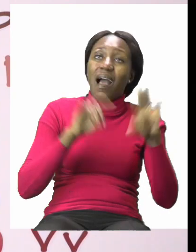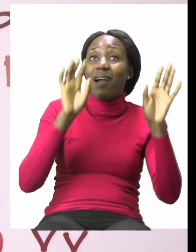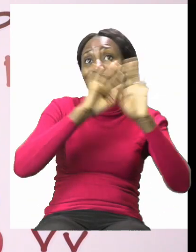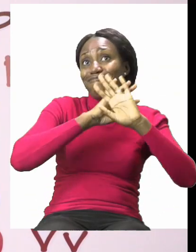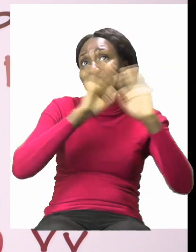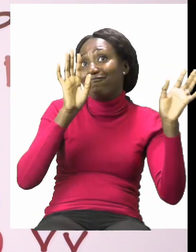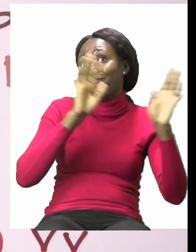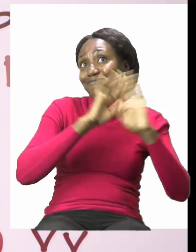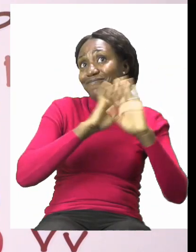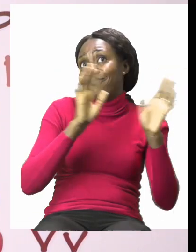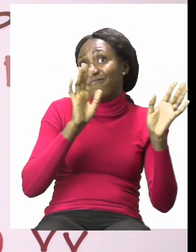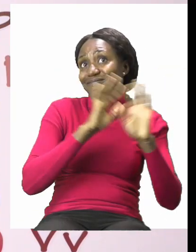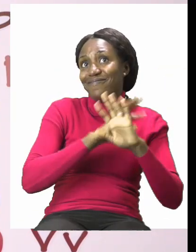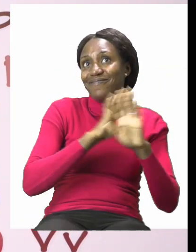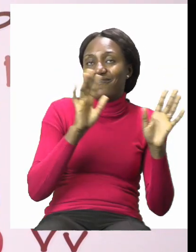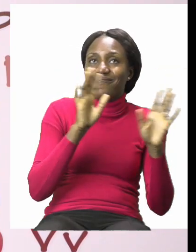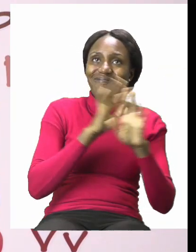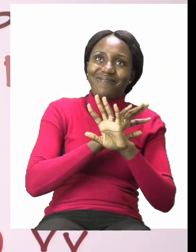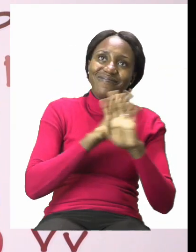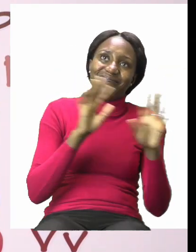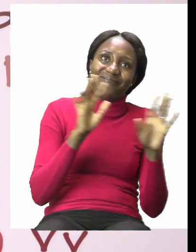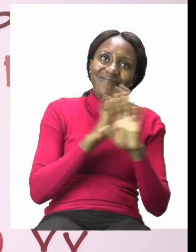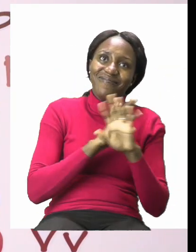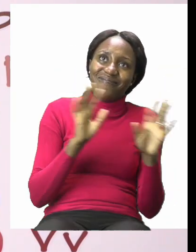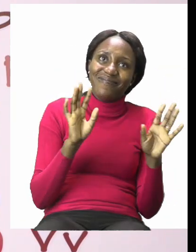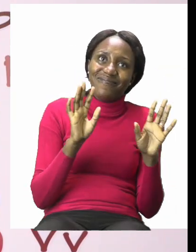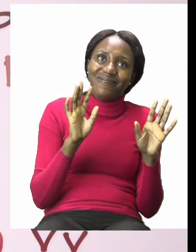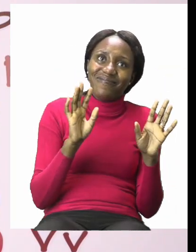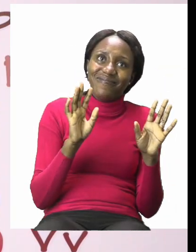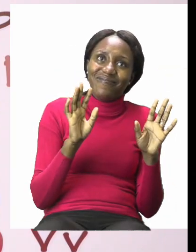It's time to say goodbye.